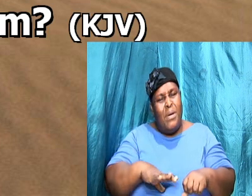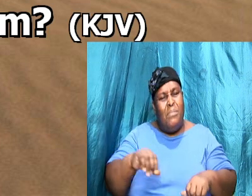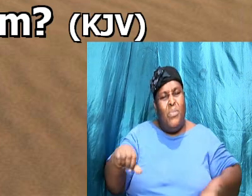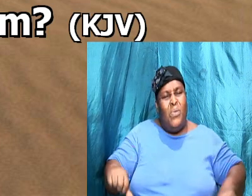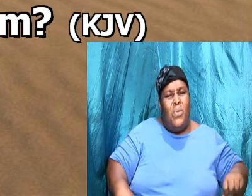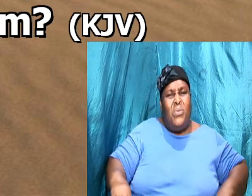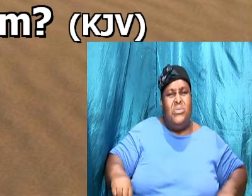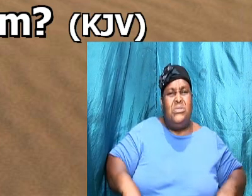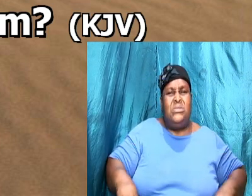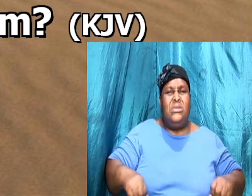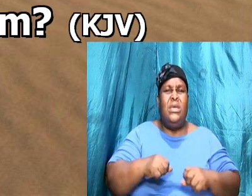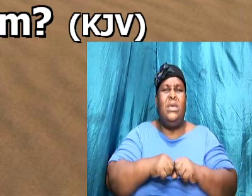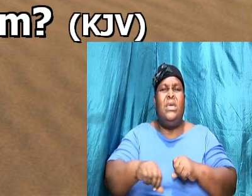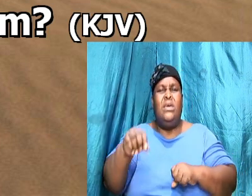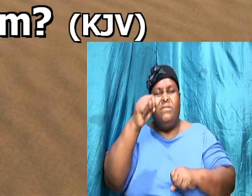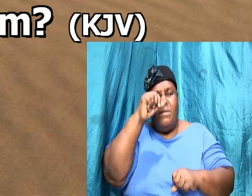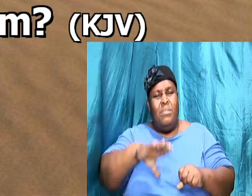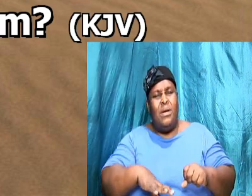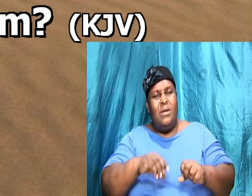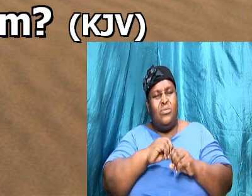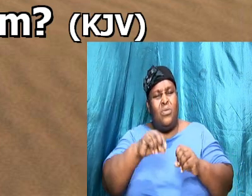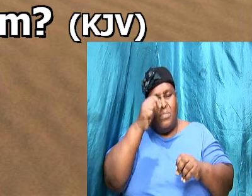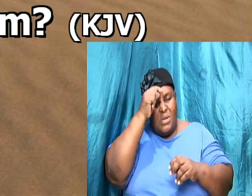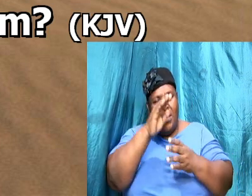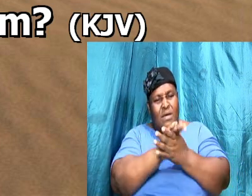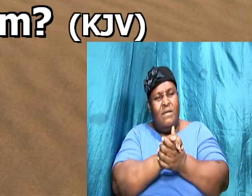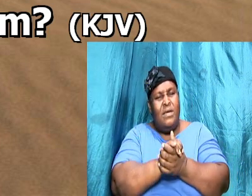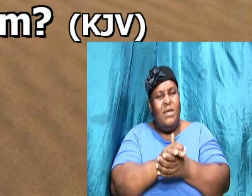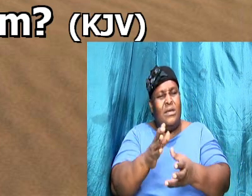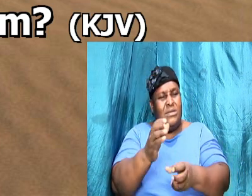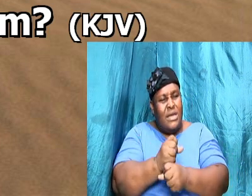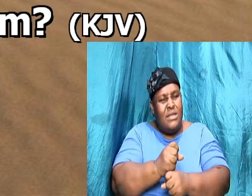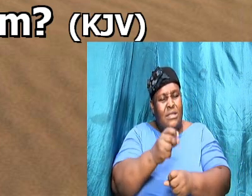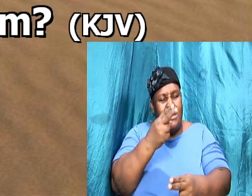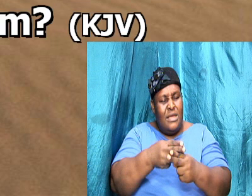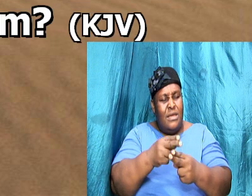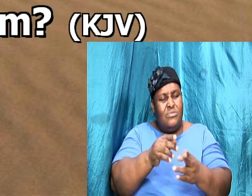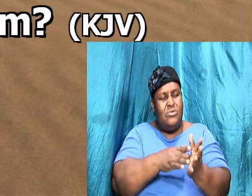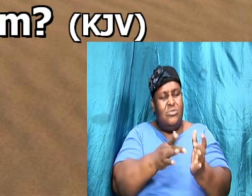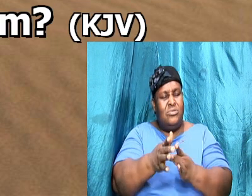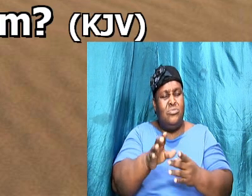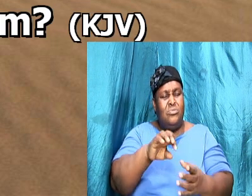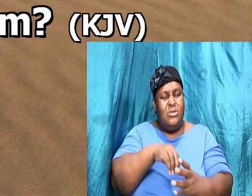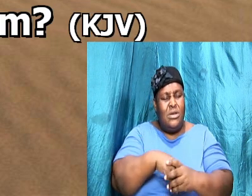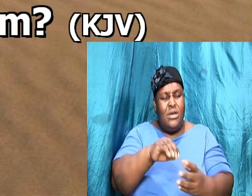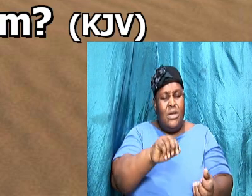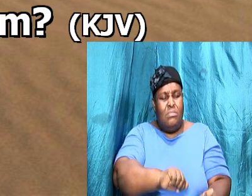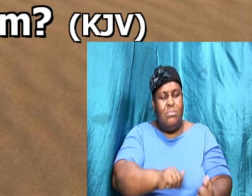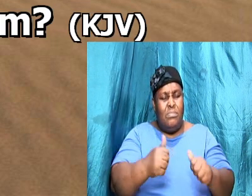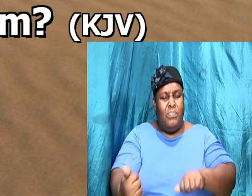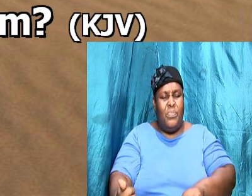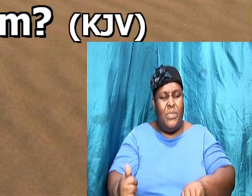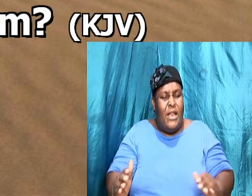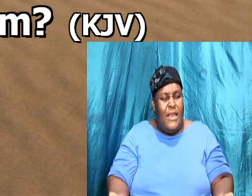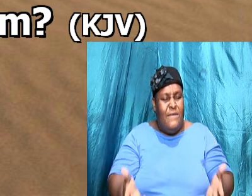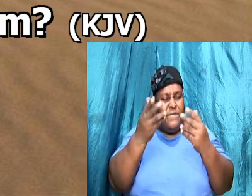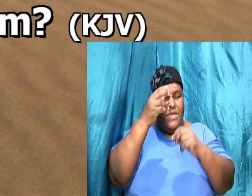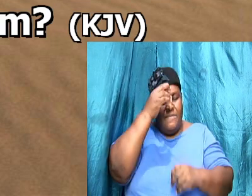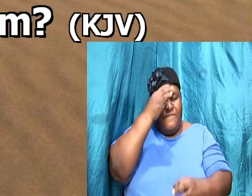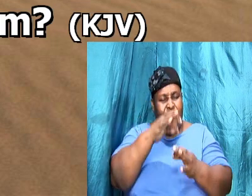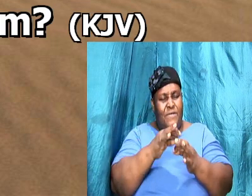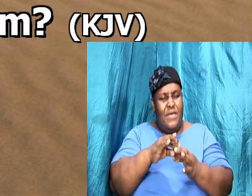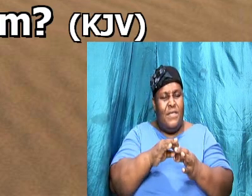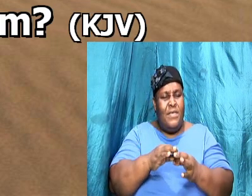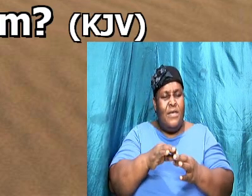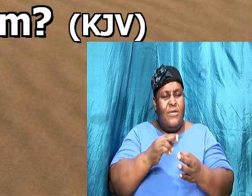if him don't act take on the name of Jesus Christ in baptism lift him fear to receive the Holy Ghost he